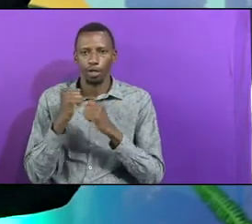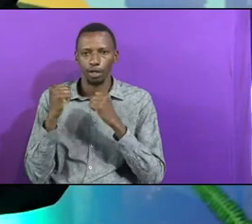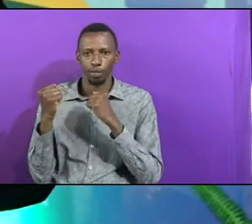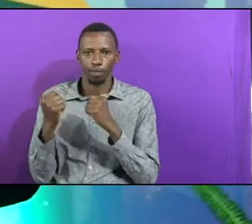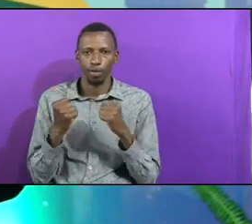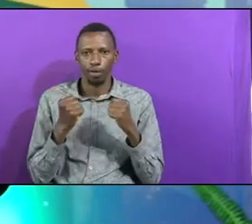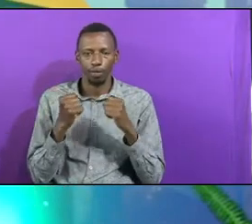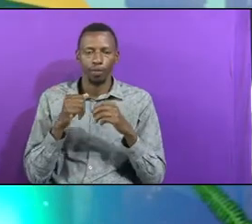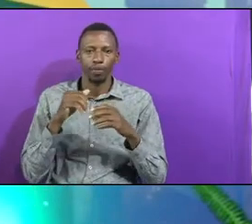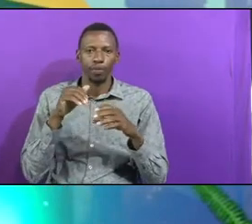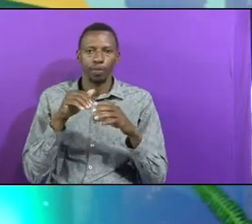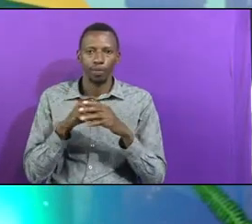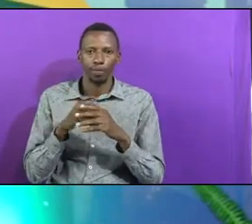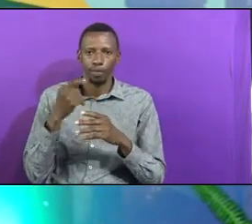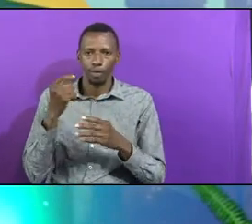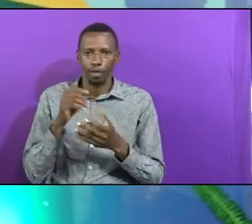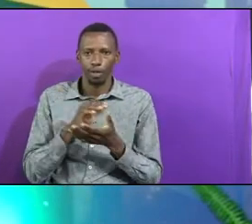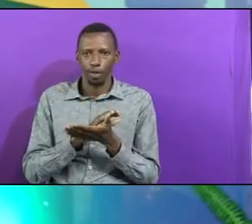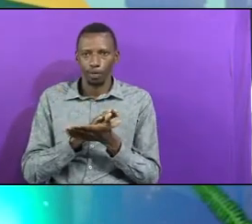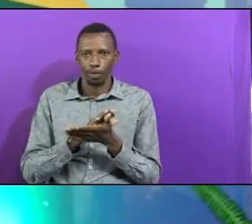ya jabu